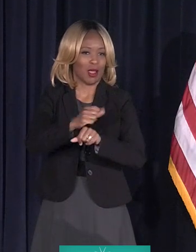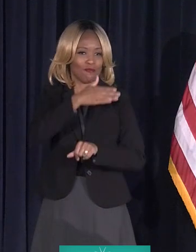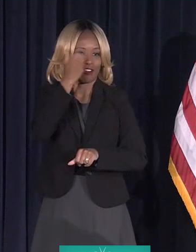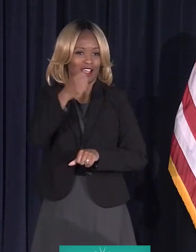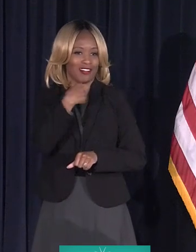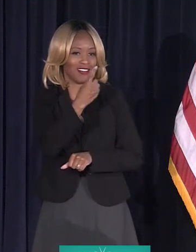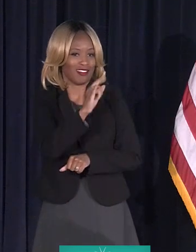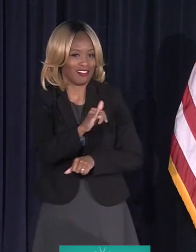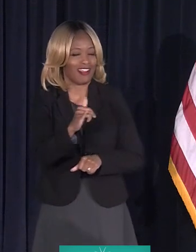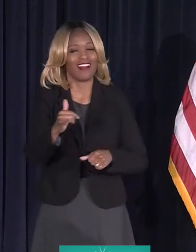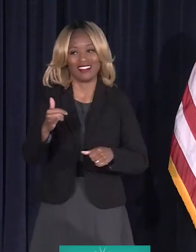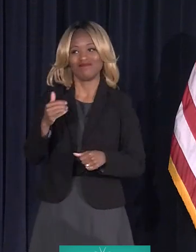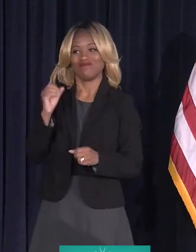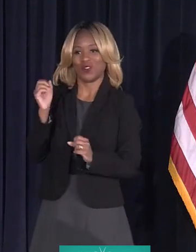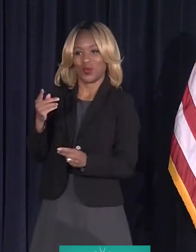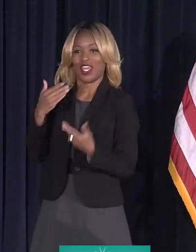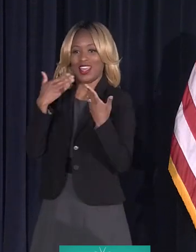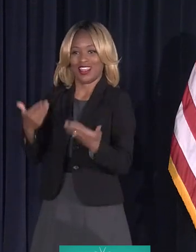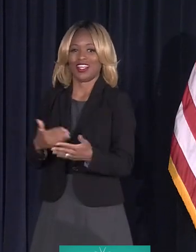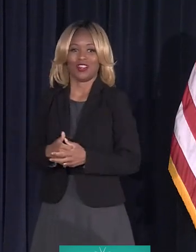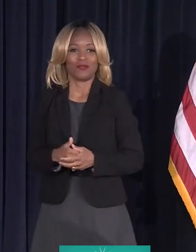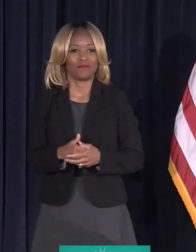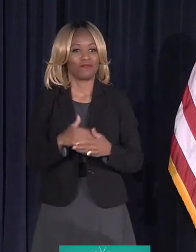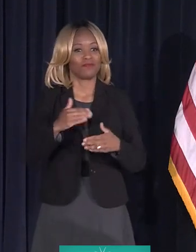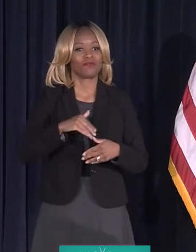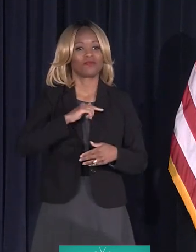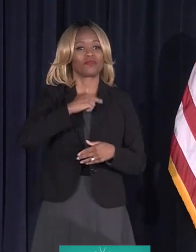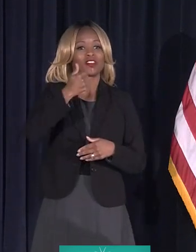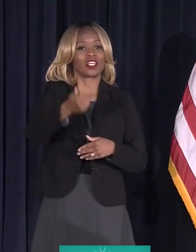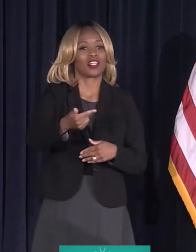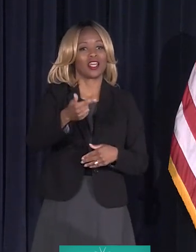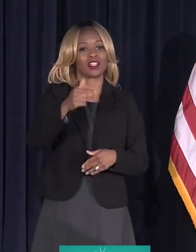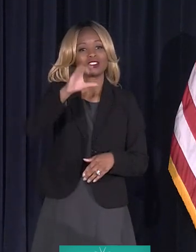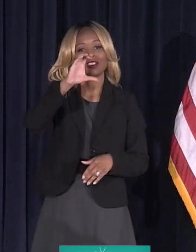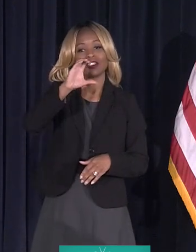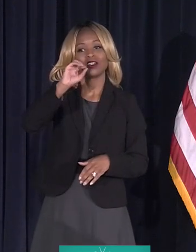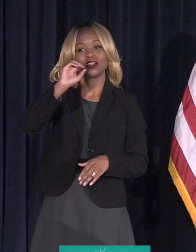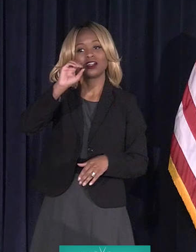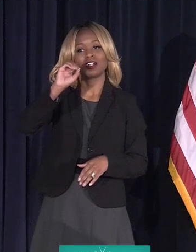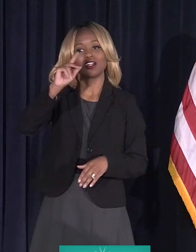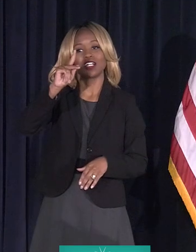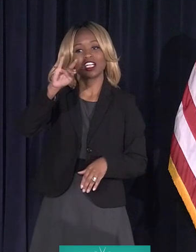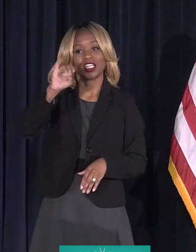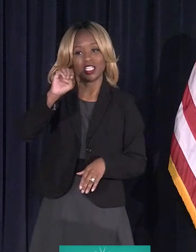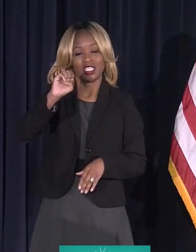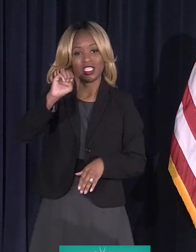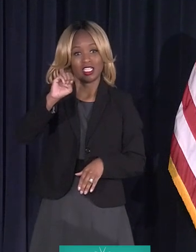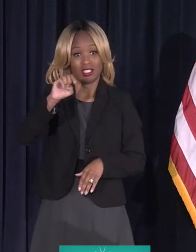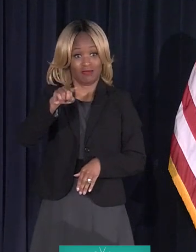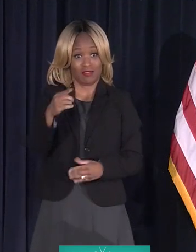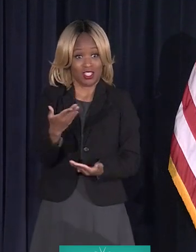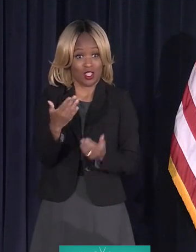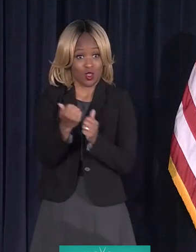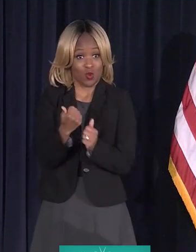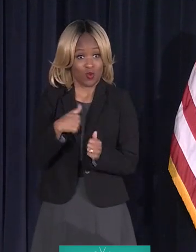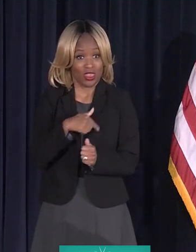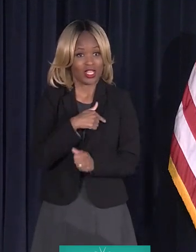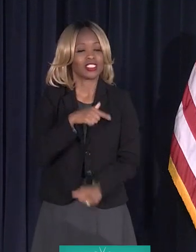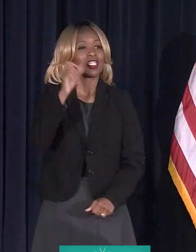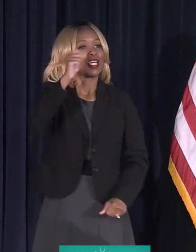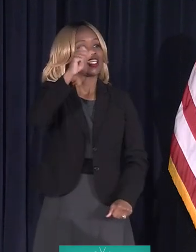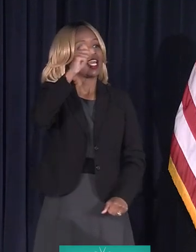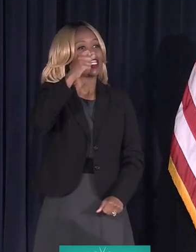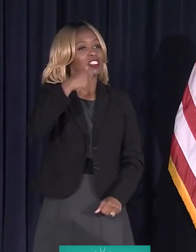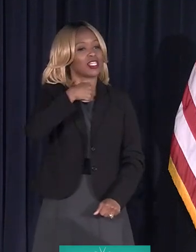Okay. Bye. Next is Cookie. All right. Cookie, are you with us? Yes, I am.